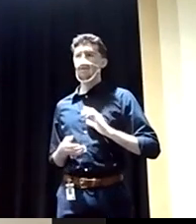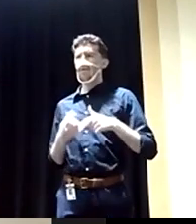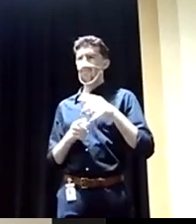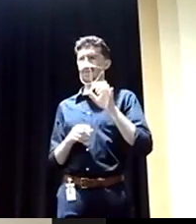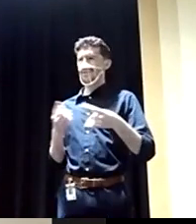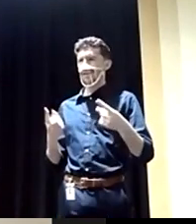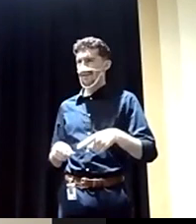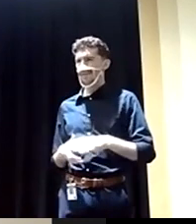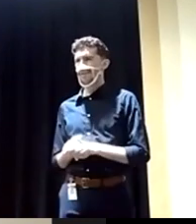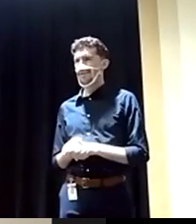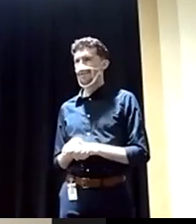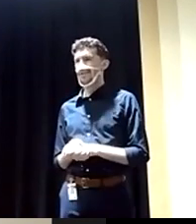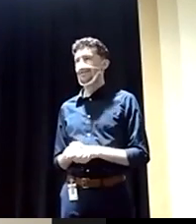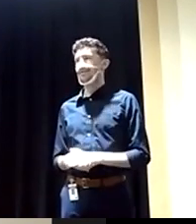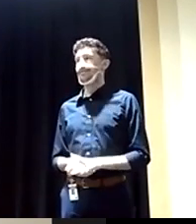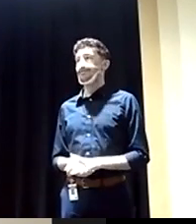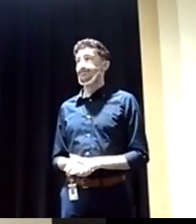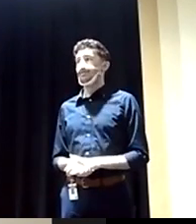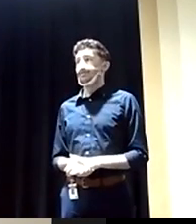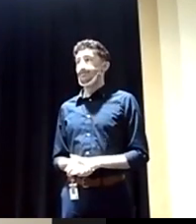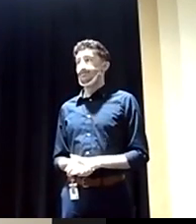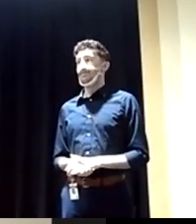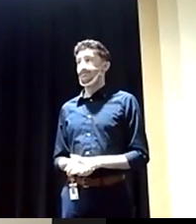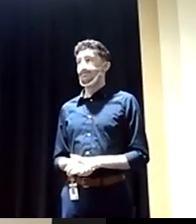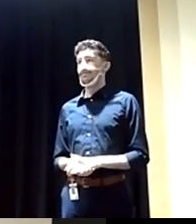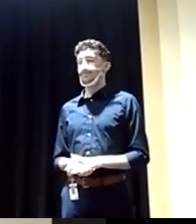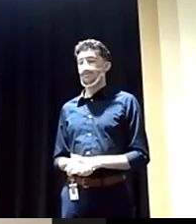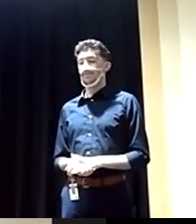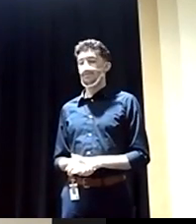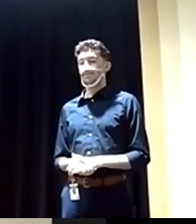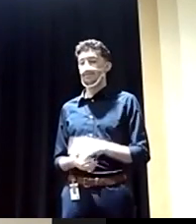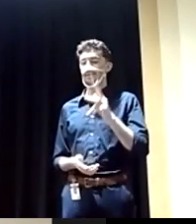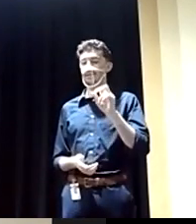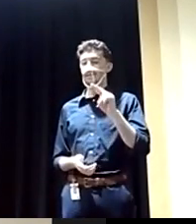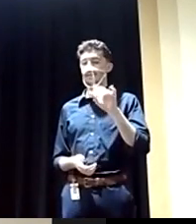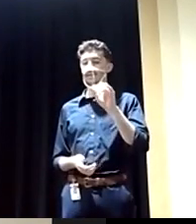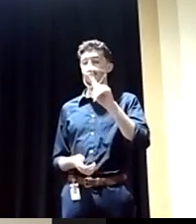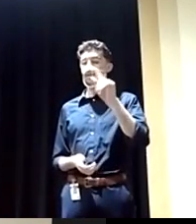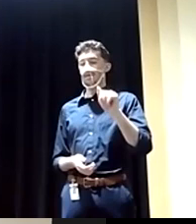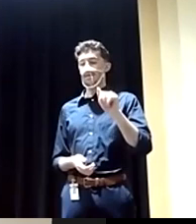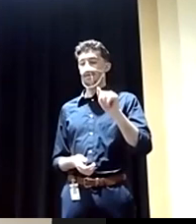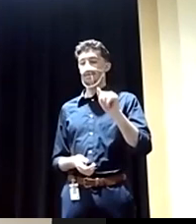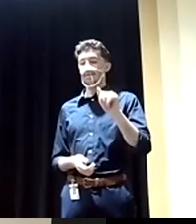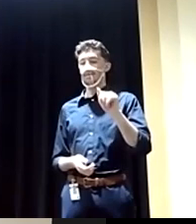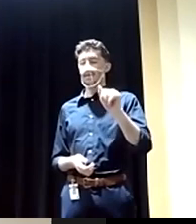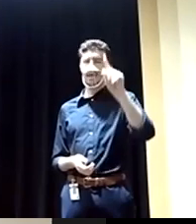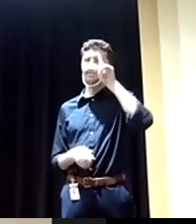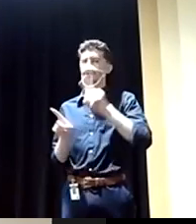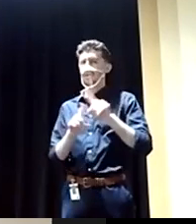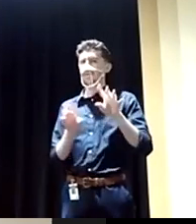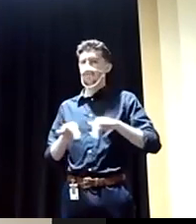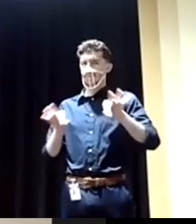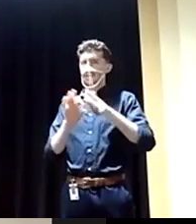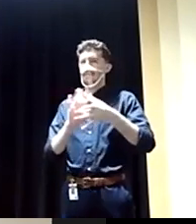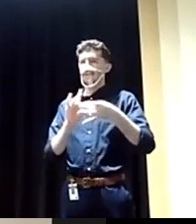we become this society? Thank you. Can I just say very, very quickly, and I think it probably goes without saying, but just